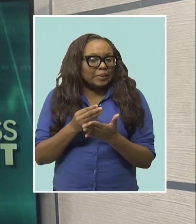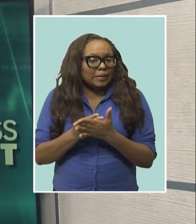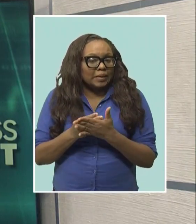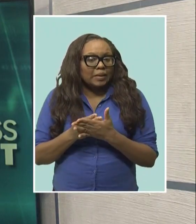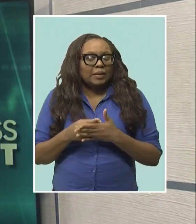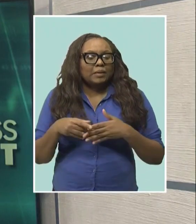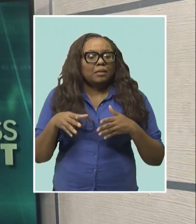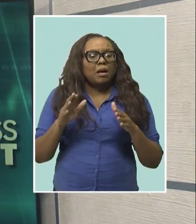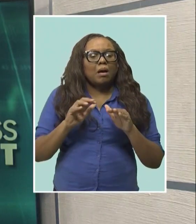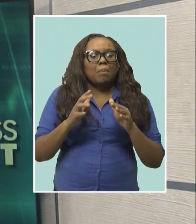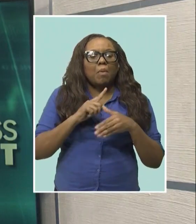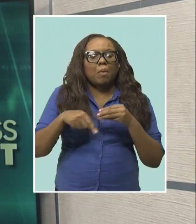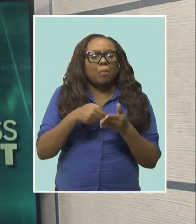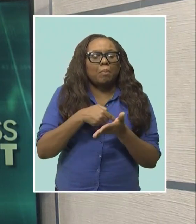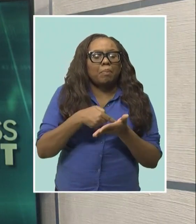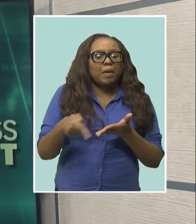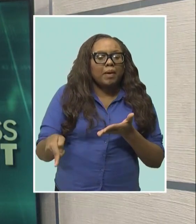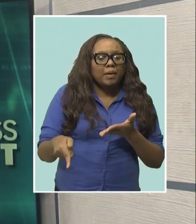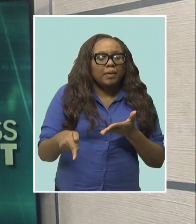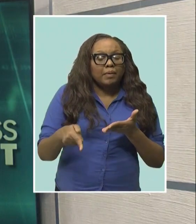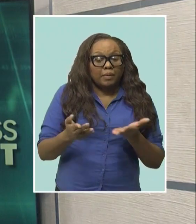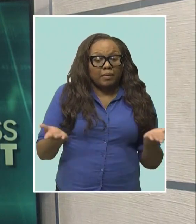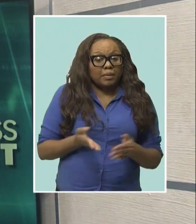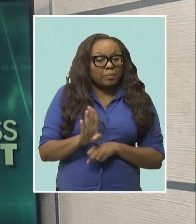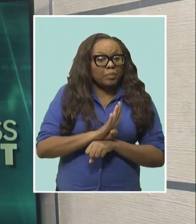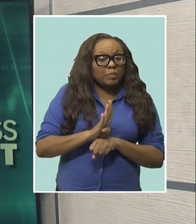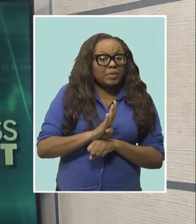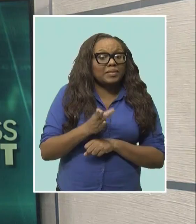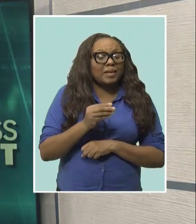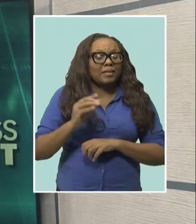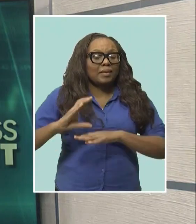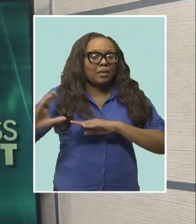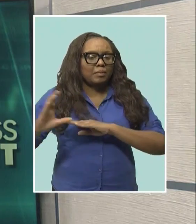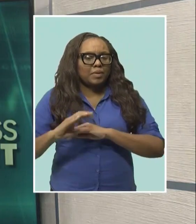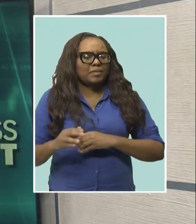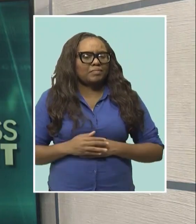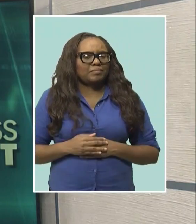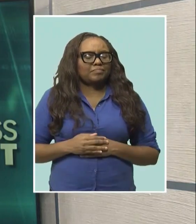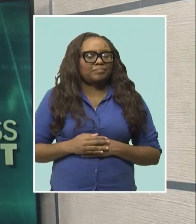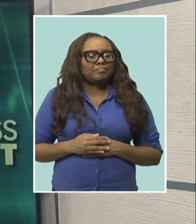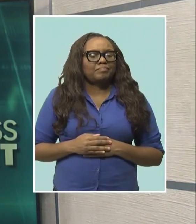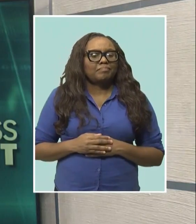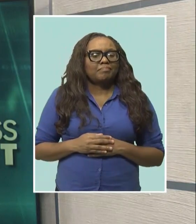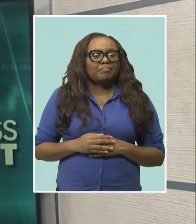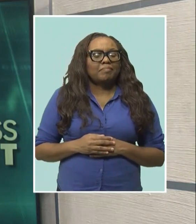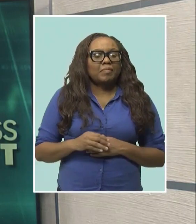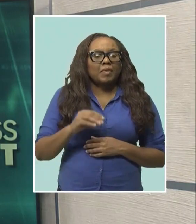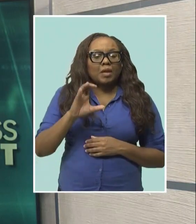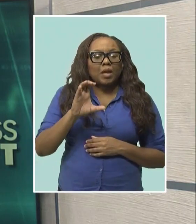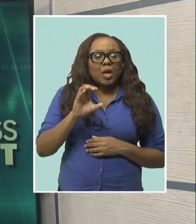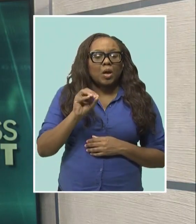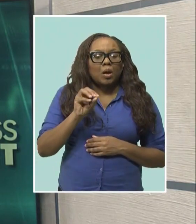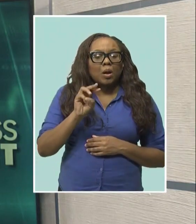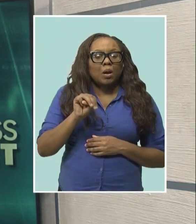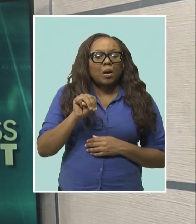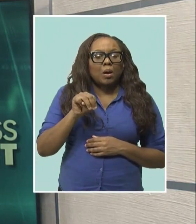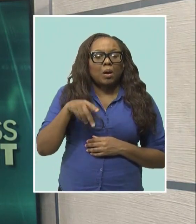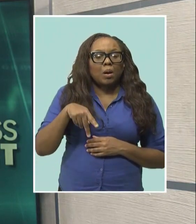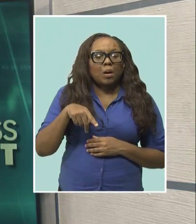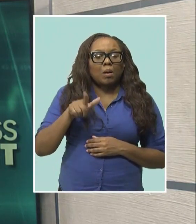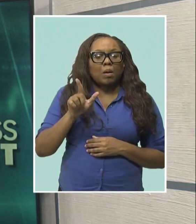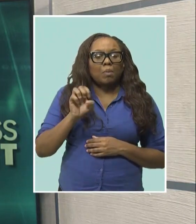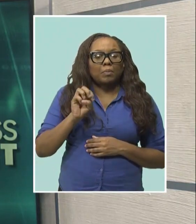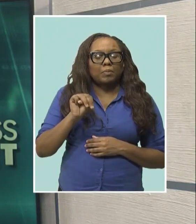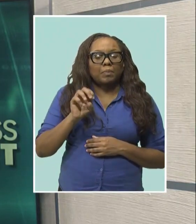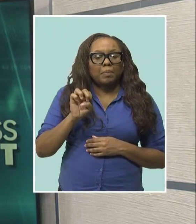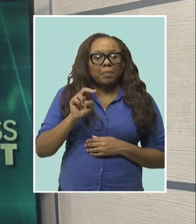-border currency payments across Barbados and the region. Now, complementary currencies are alternative forms of currency that operate